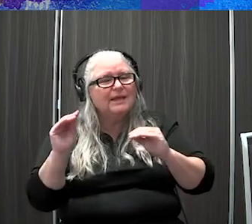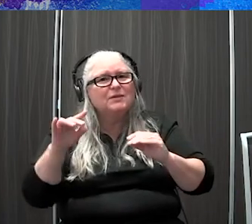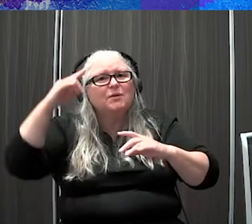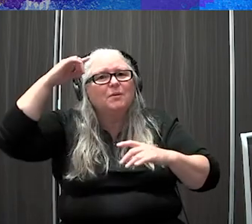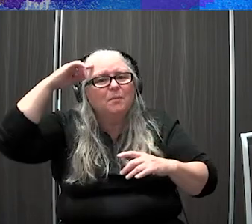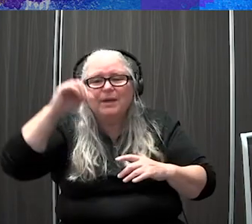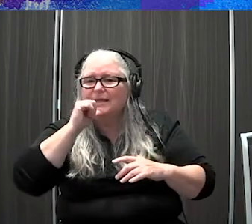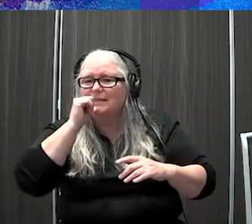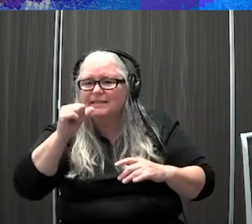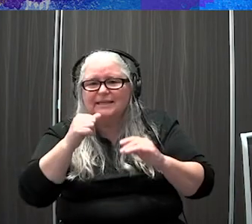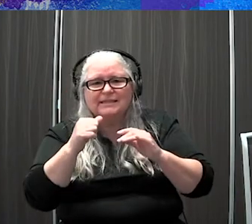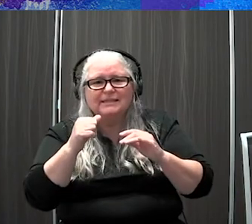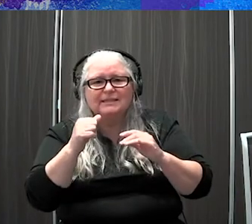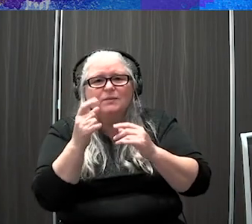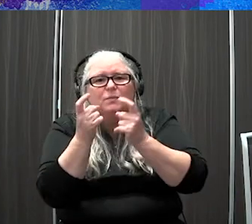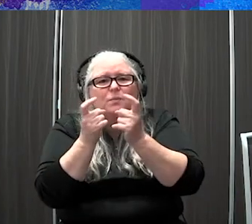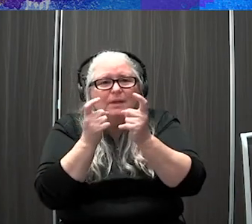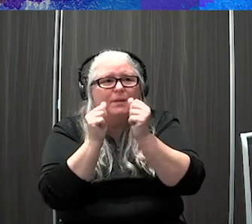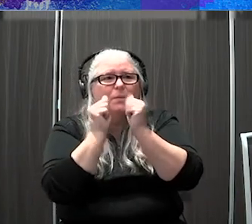doesn't tell the eyes to hold everything still.